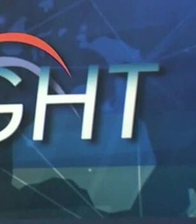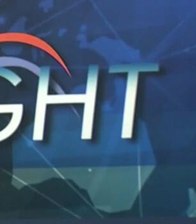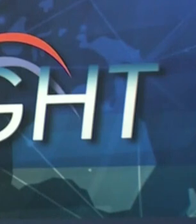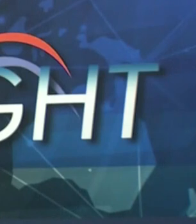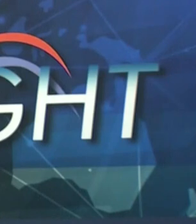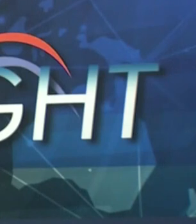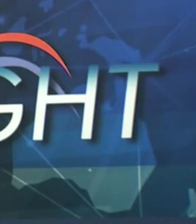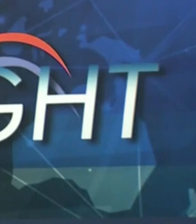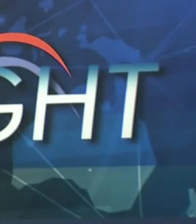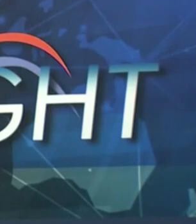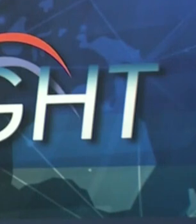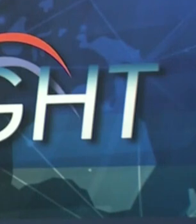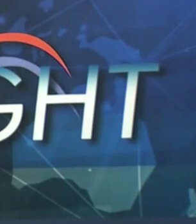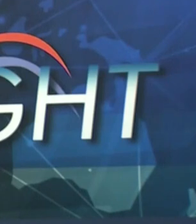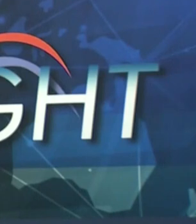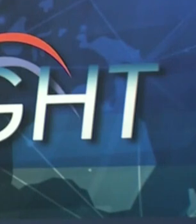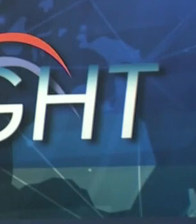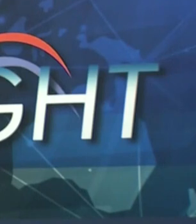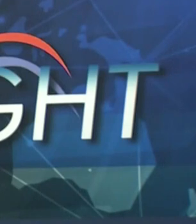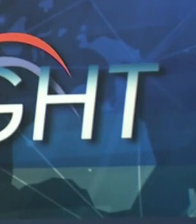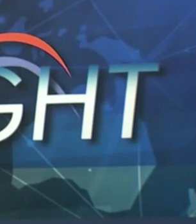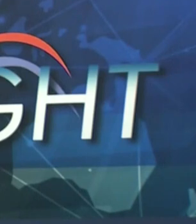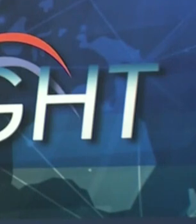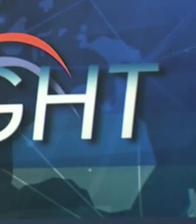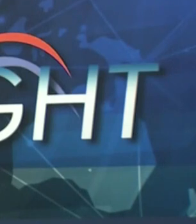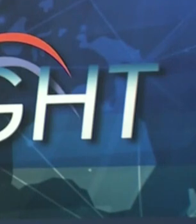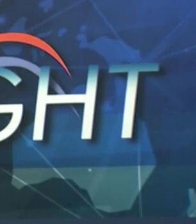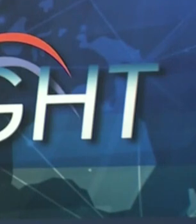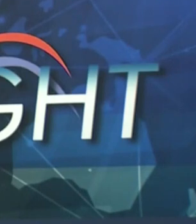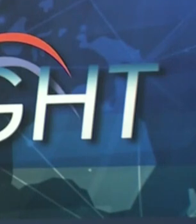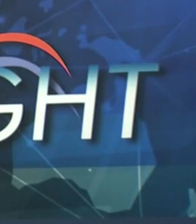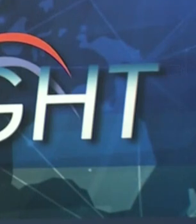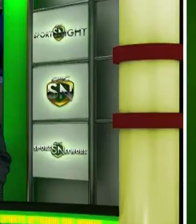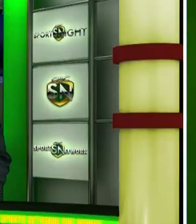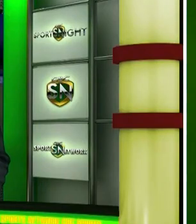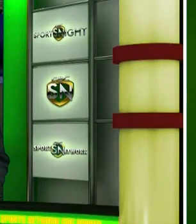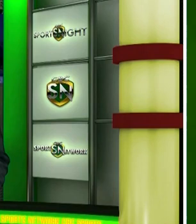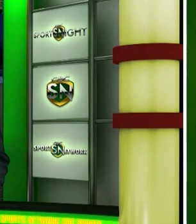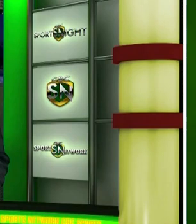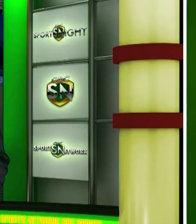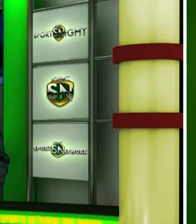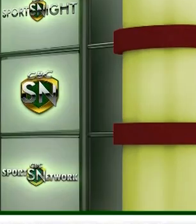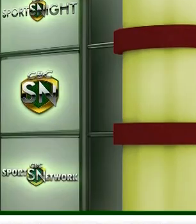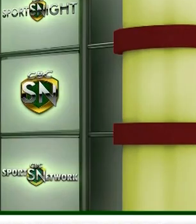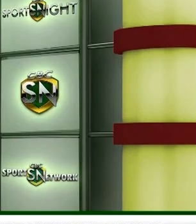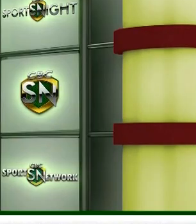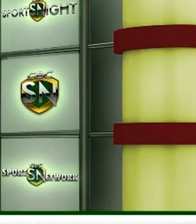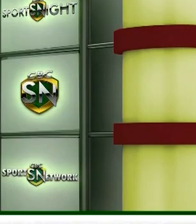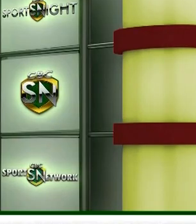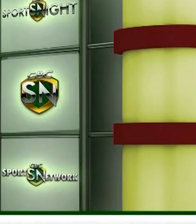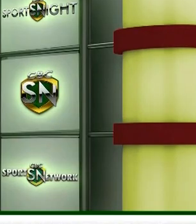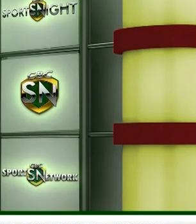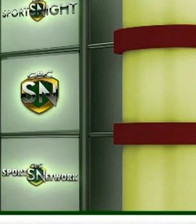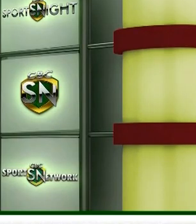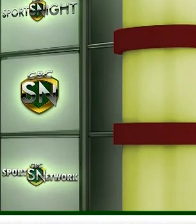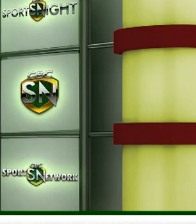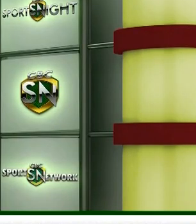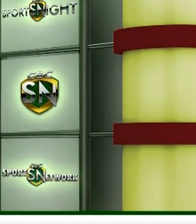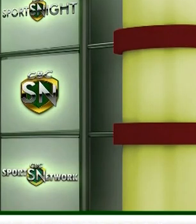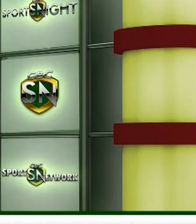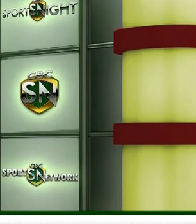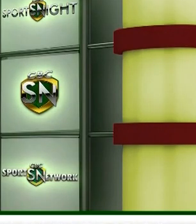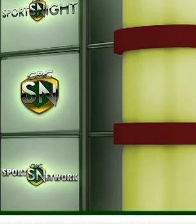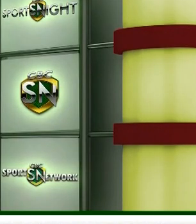Time now for the second round of sports. We head back over to the sports studio. Welcome back, Damien Best. Yeah, thanks so much, Ryan. Well, the Trinidad and Tobago National